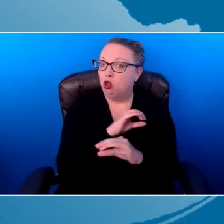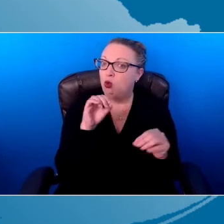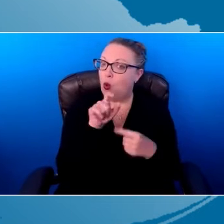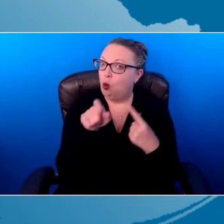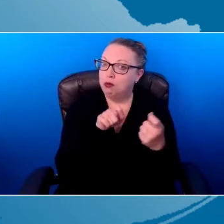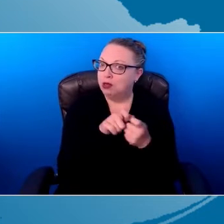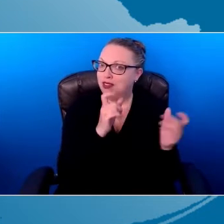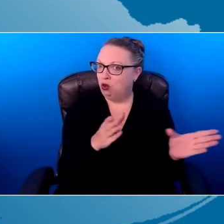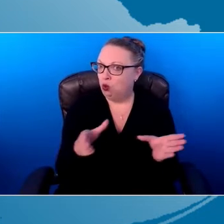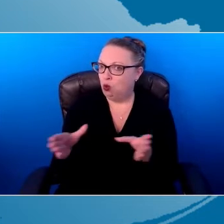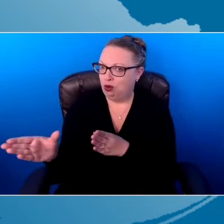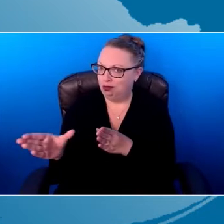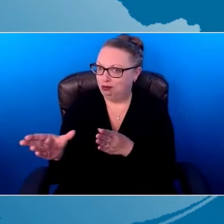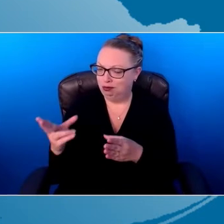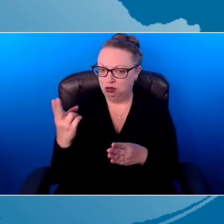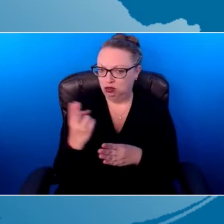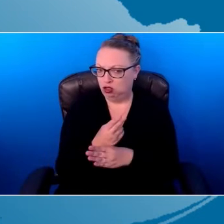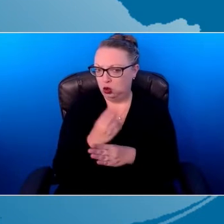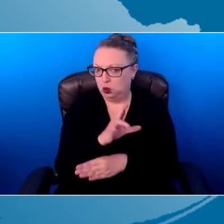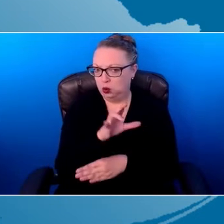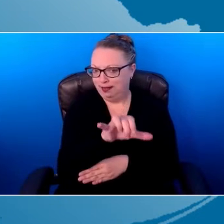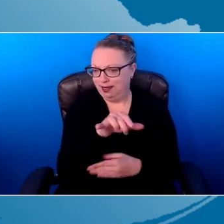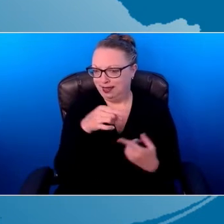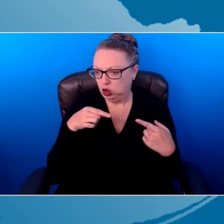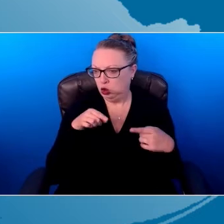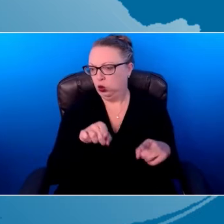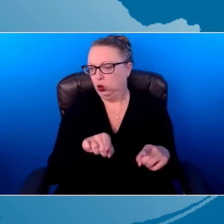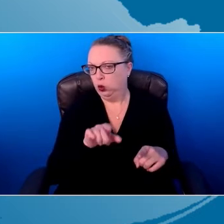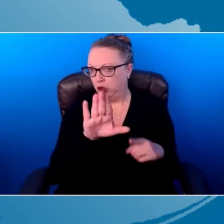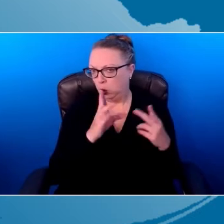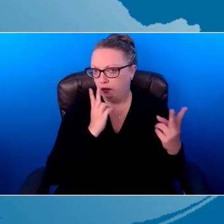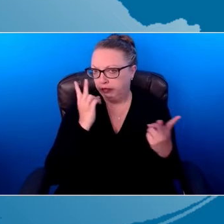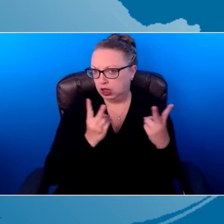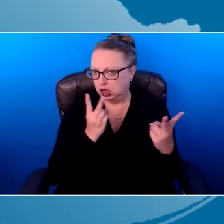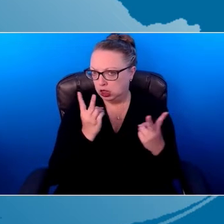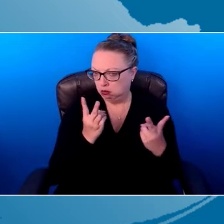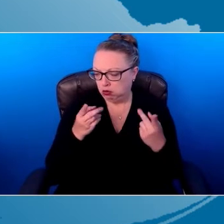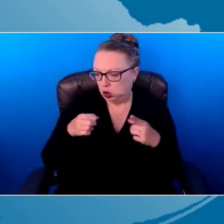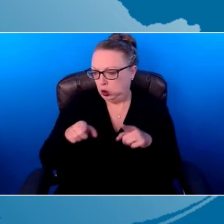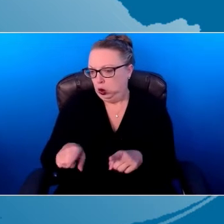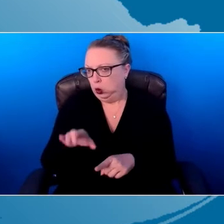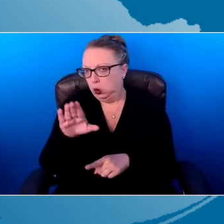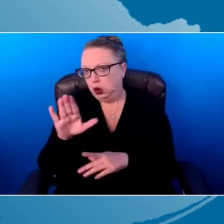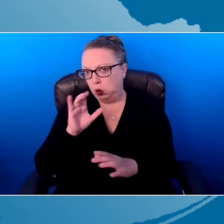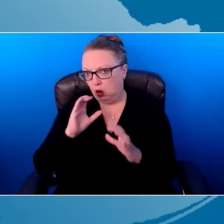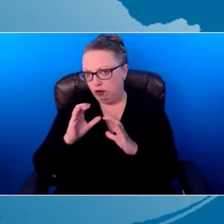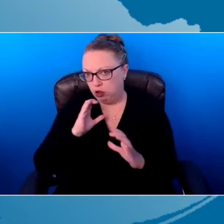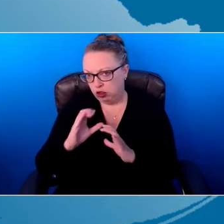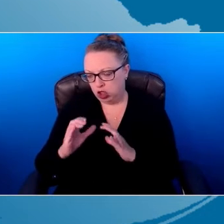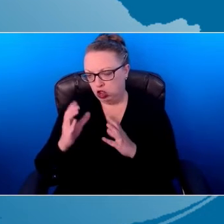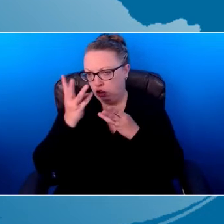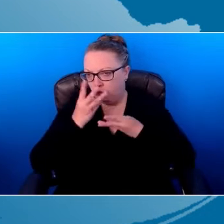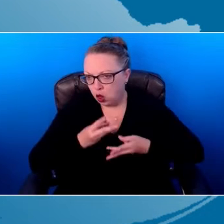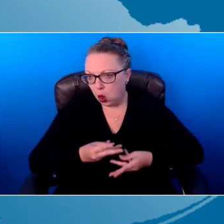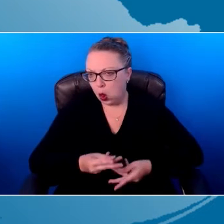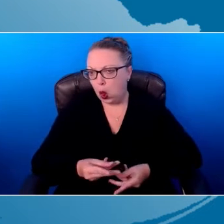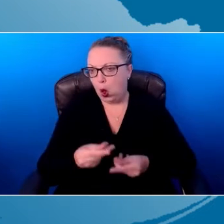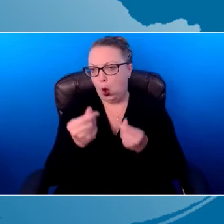course of your conversation. And so some of them occur at certain times, but we want this to flow naturally.